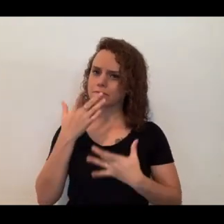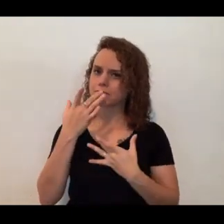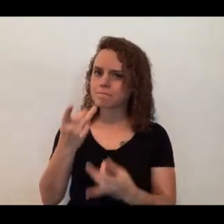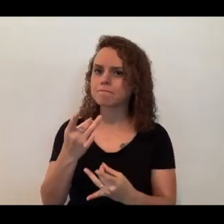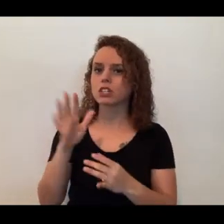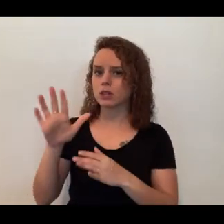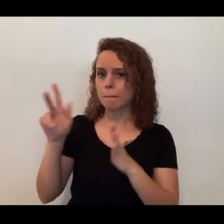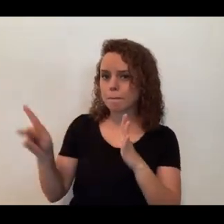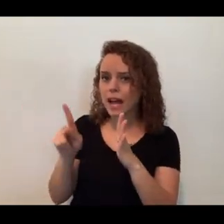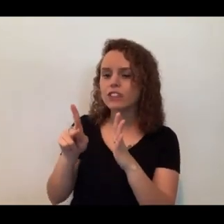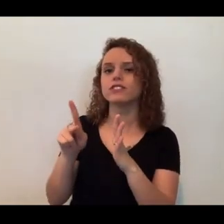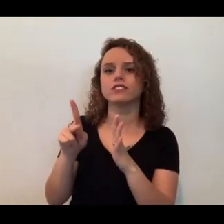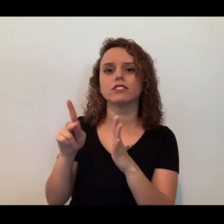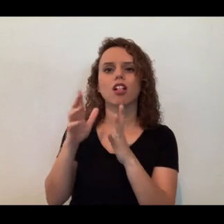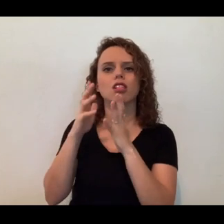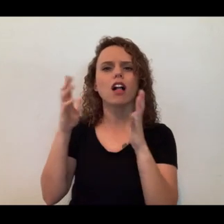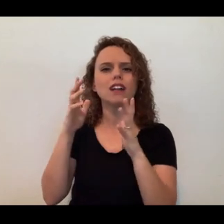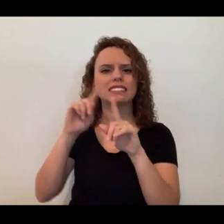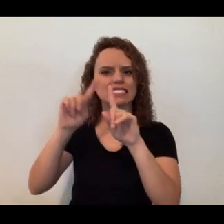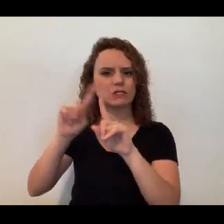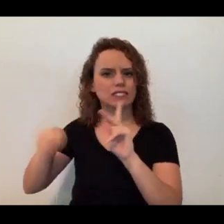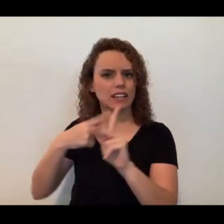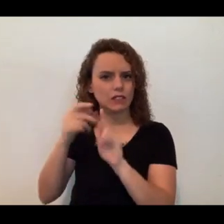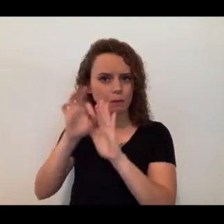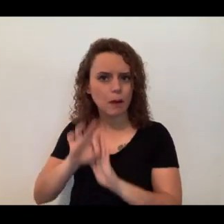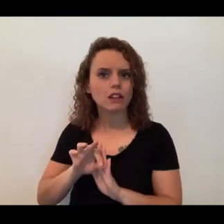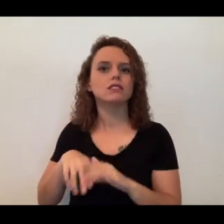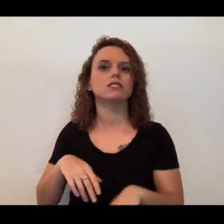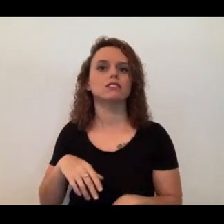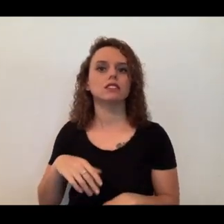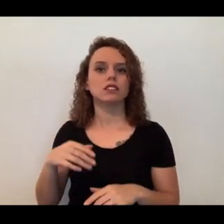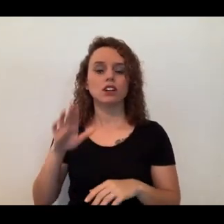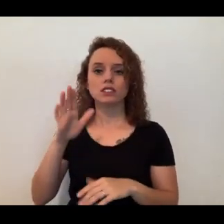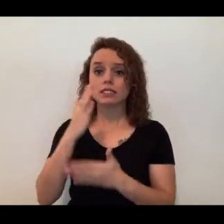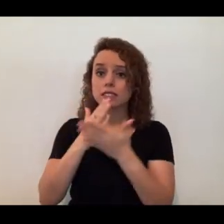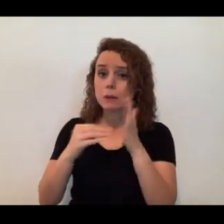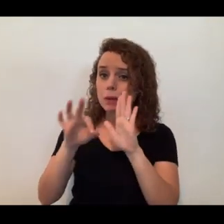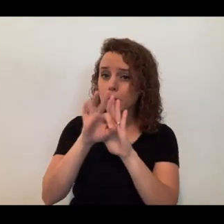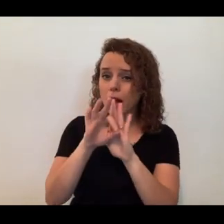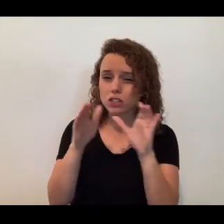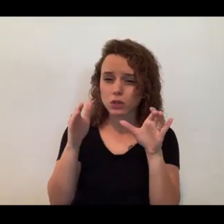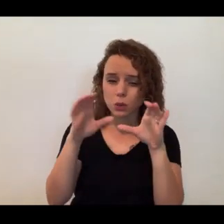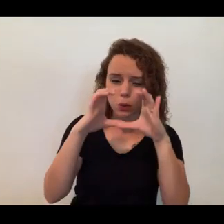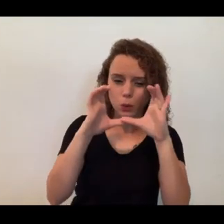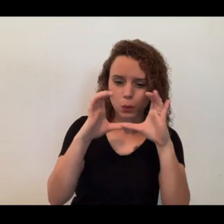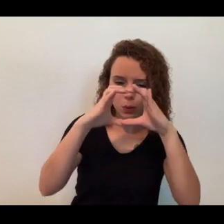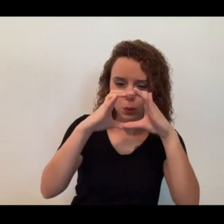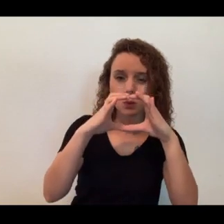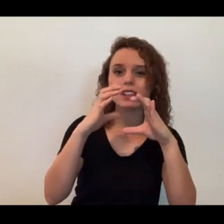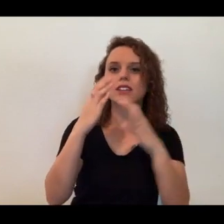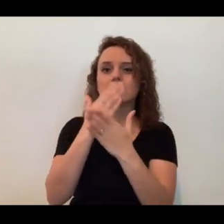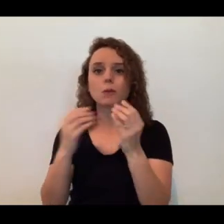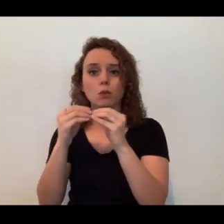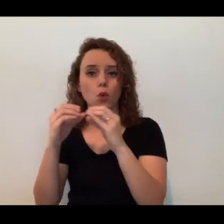a lot of different types of spots. You'll see she has nice closed ones. She has ones that are a little bit more open with dots in the middle.